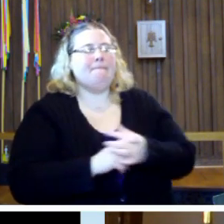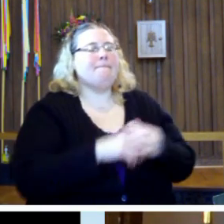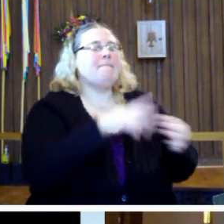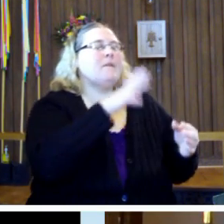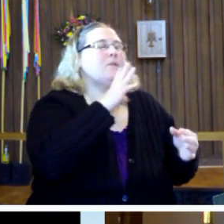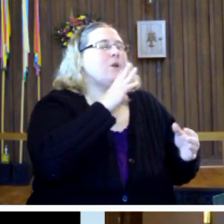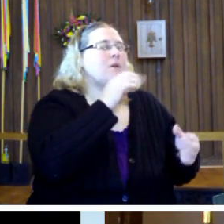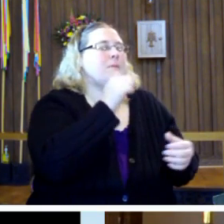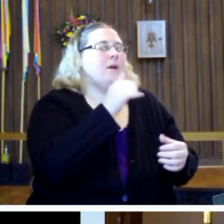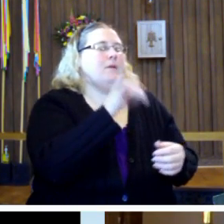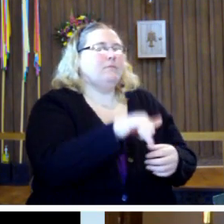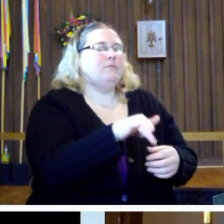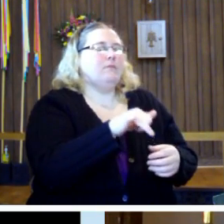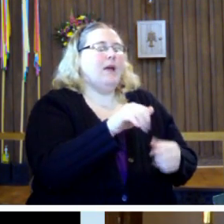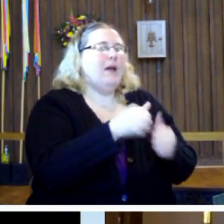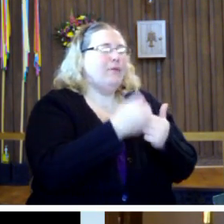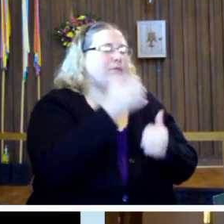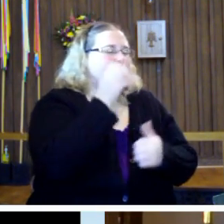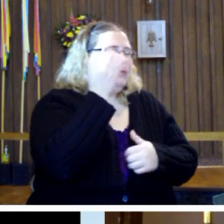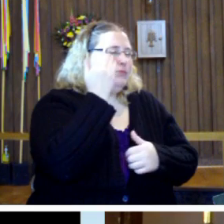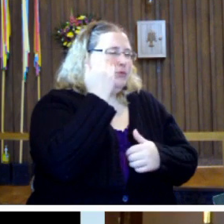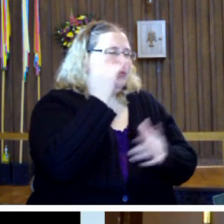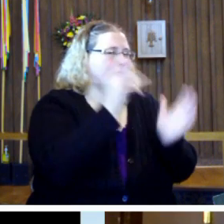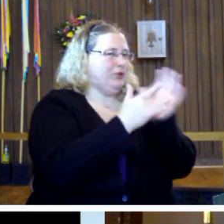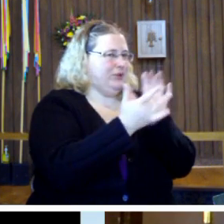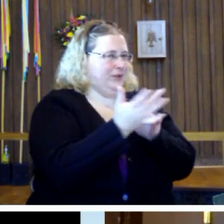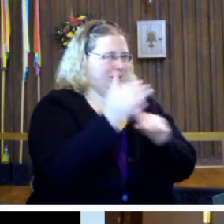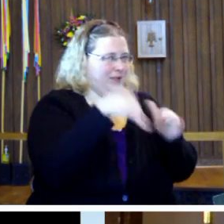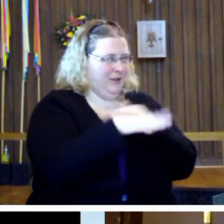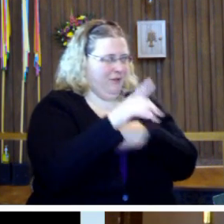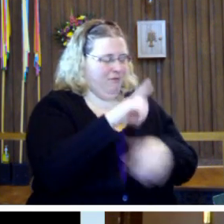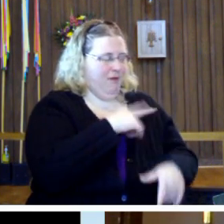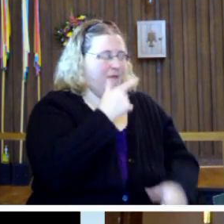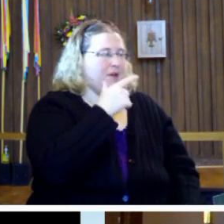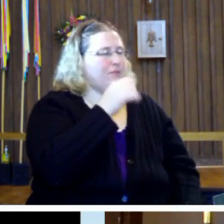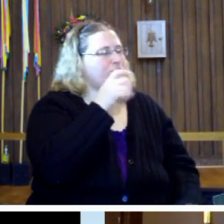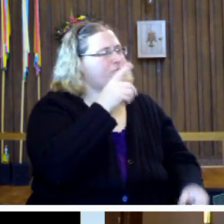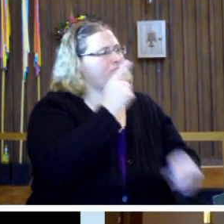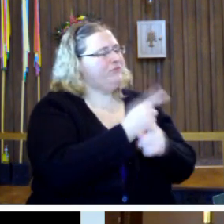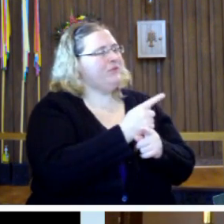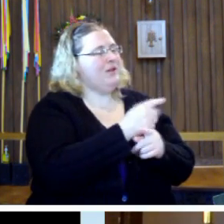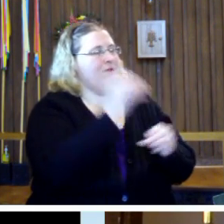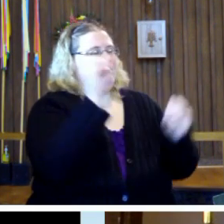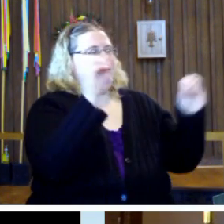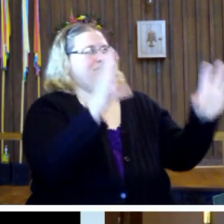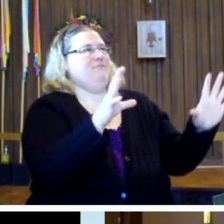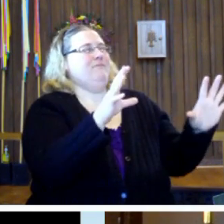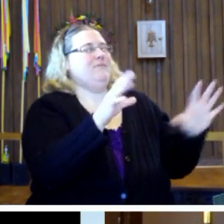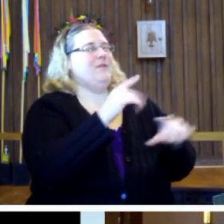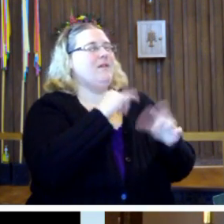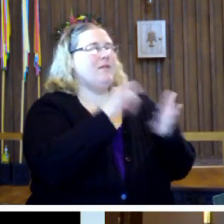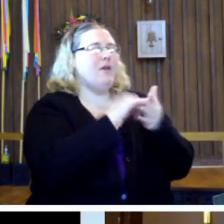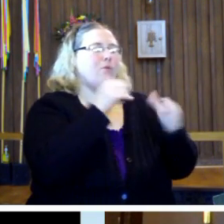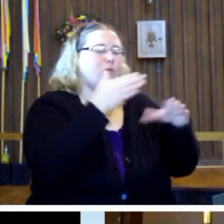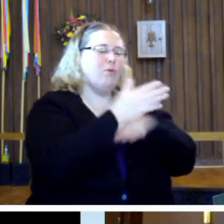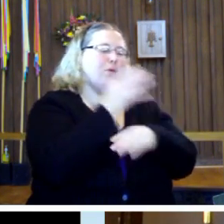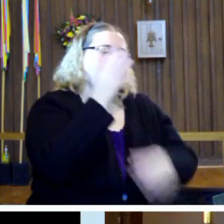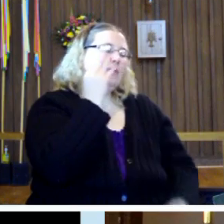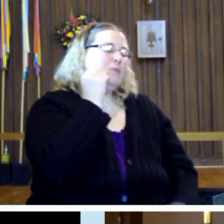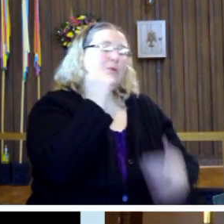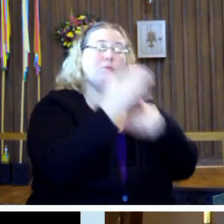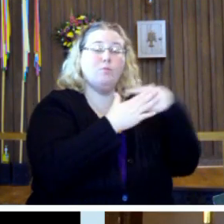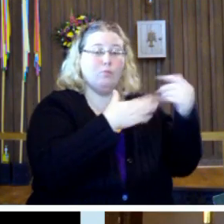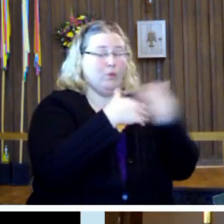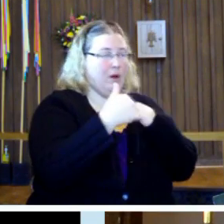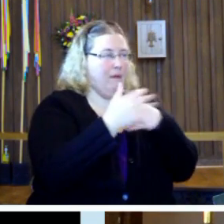talk about how they knew Jesus. And it was obvious that through their experience, whatever it was,